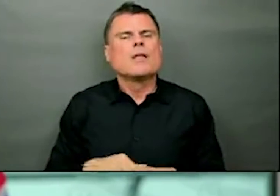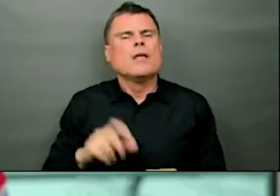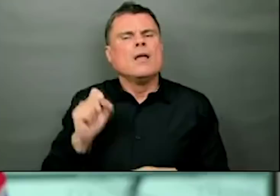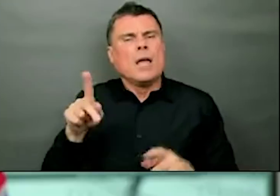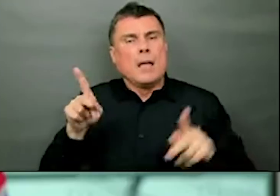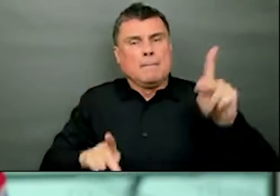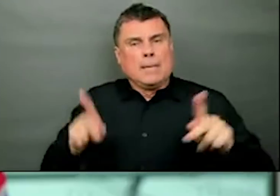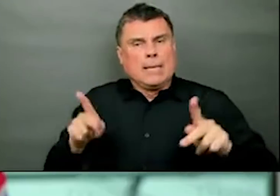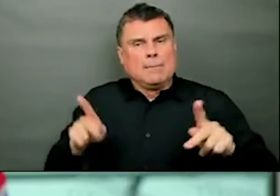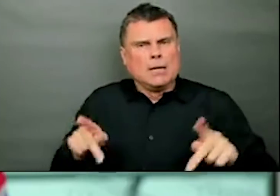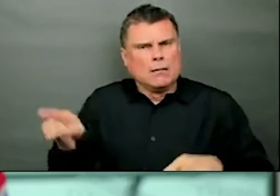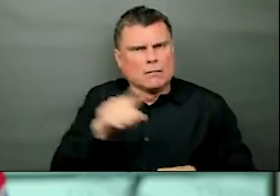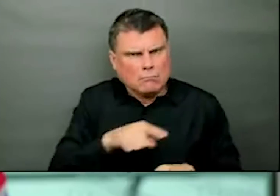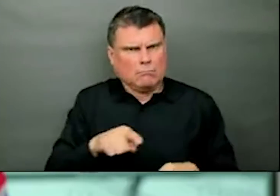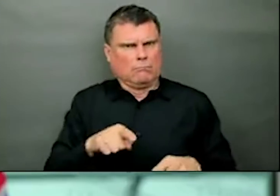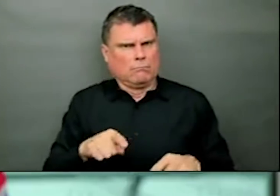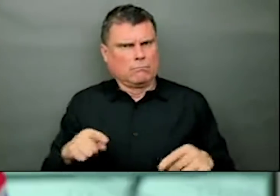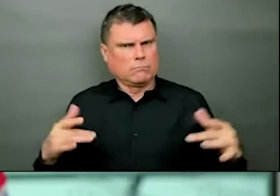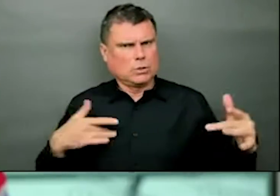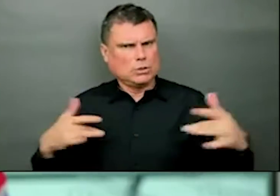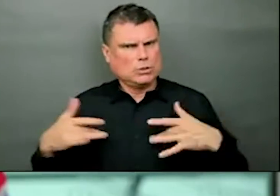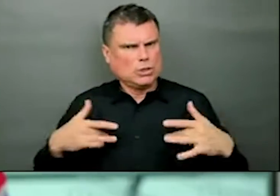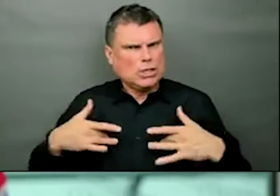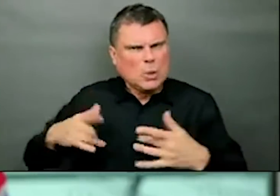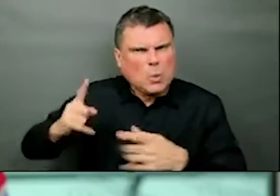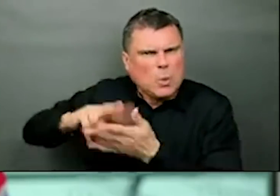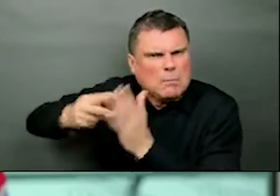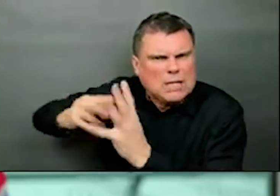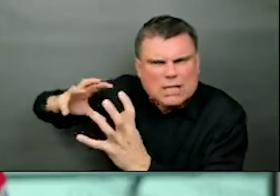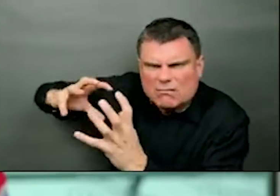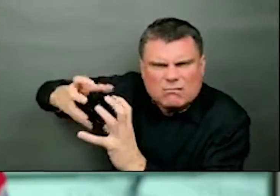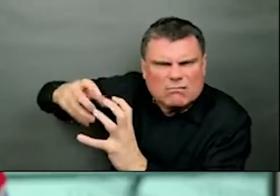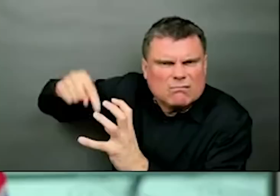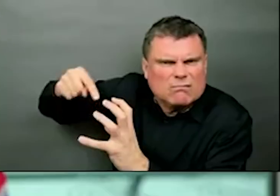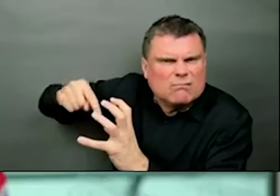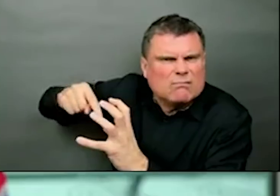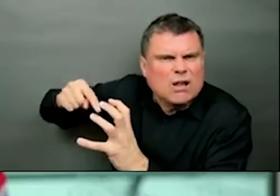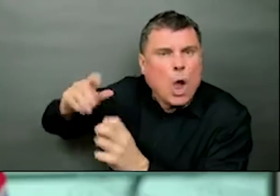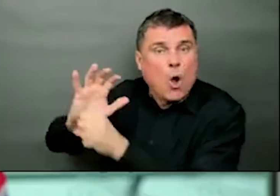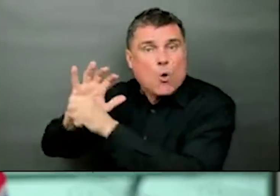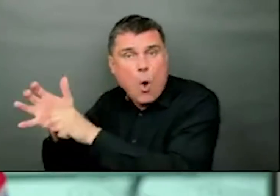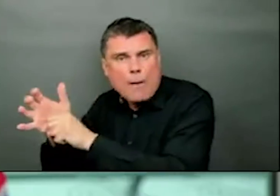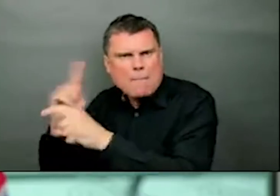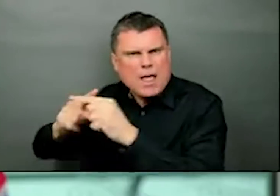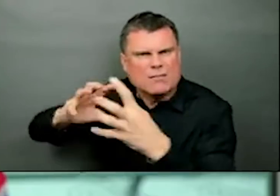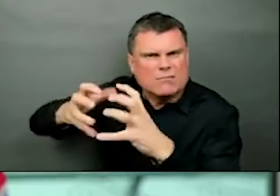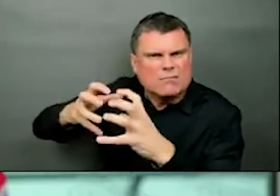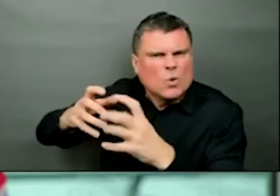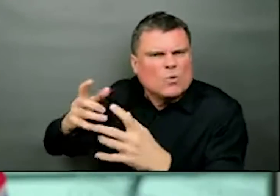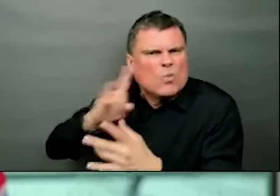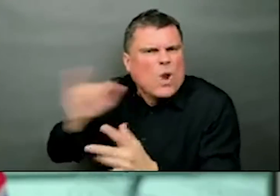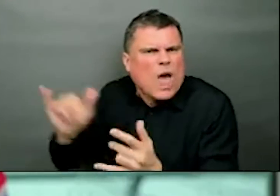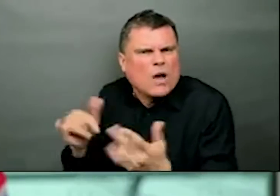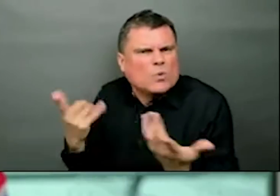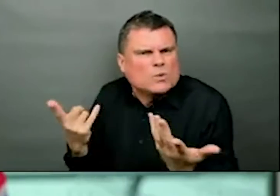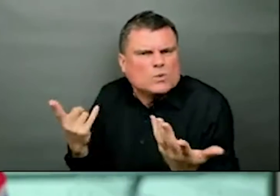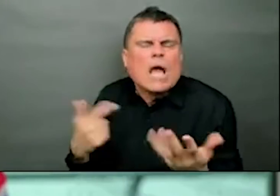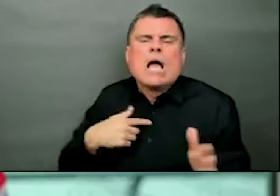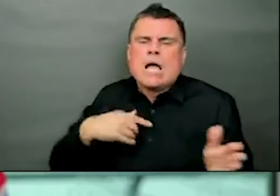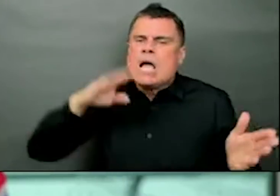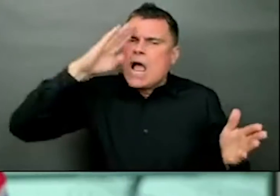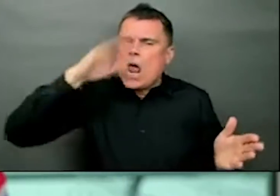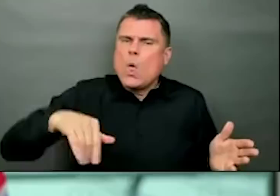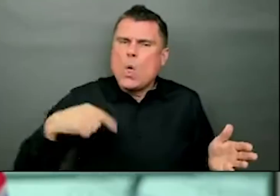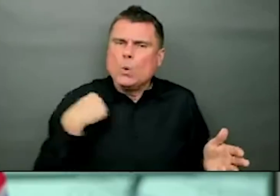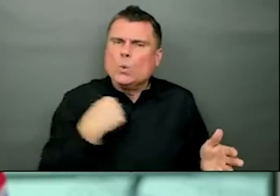what these mean for our province, our communities, and also for the restrictions that we have in place. And I know there's been modelling, there's